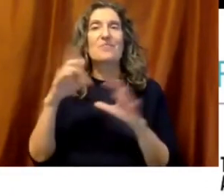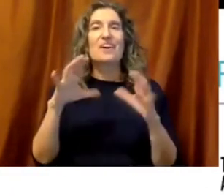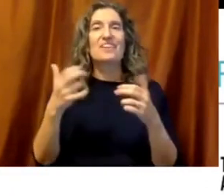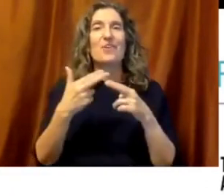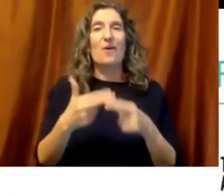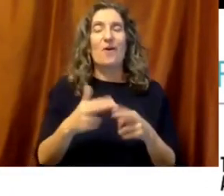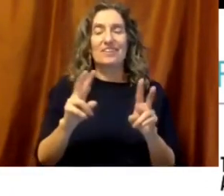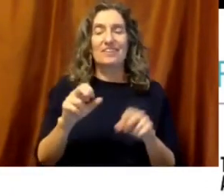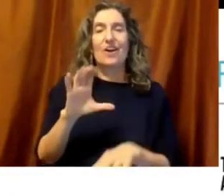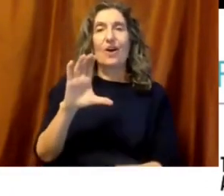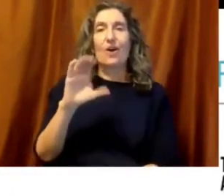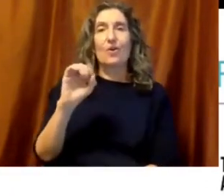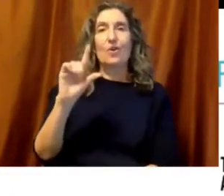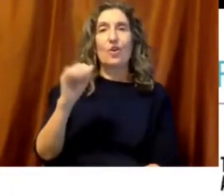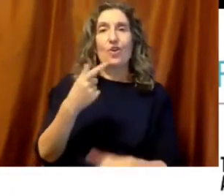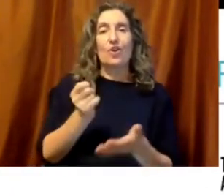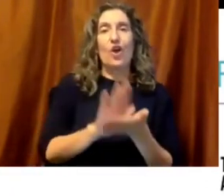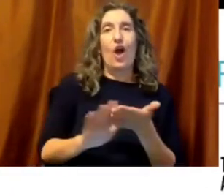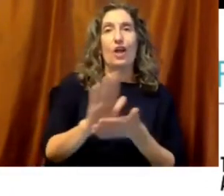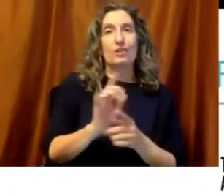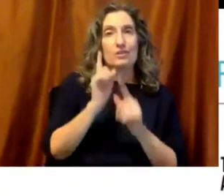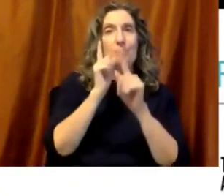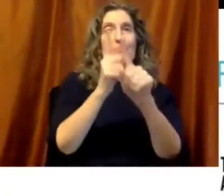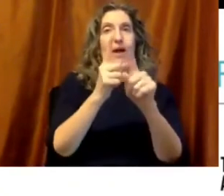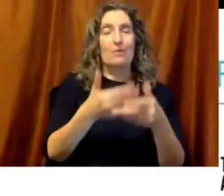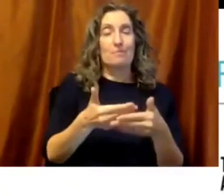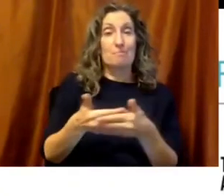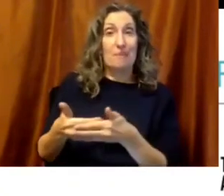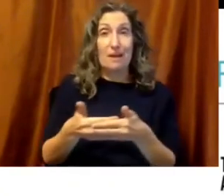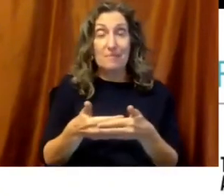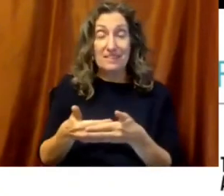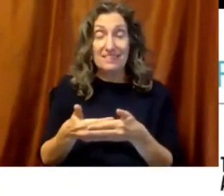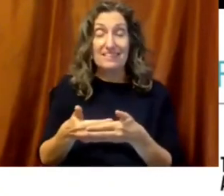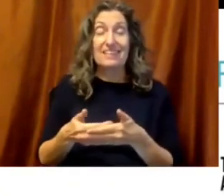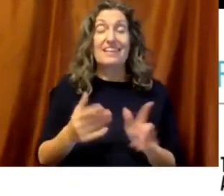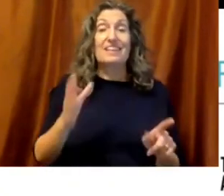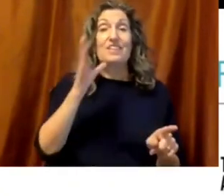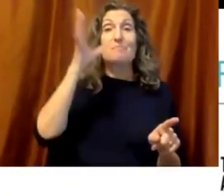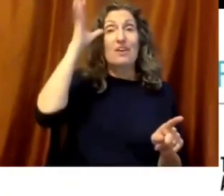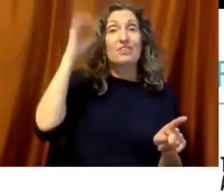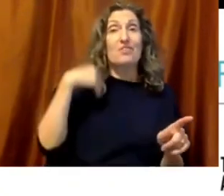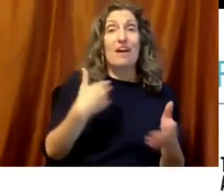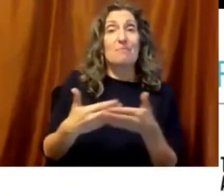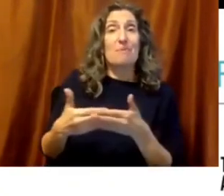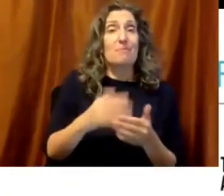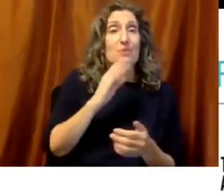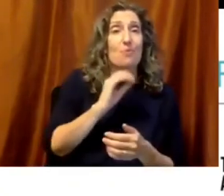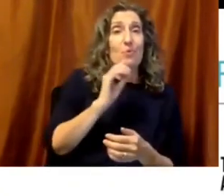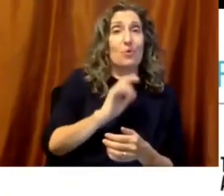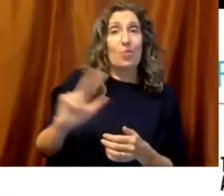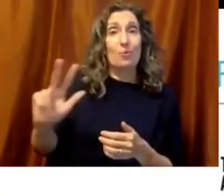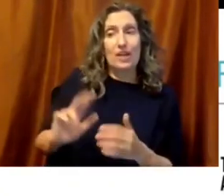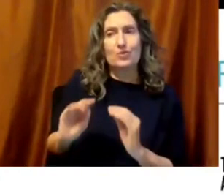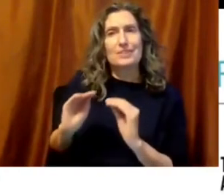is again, in housing, career, health, early childhood, K through 12 colleges. And then we have a whole host of parenting